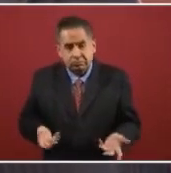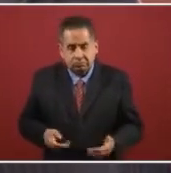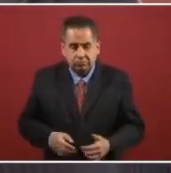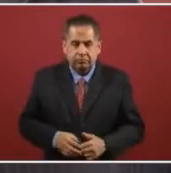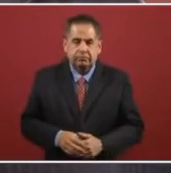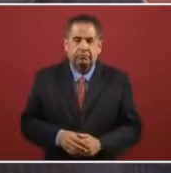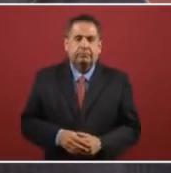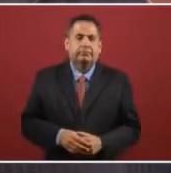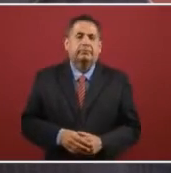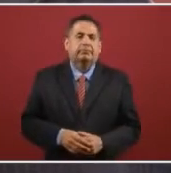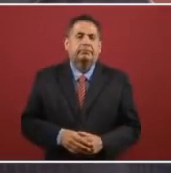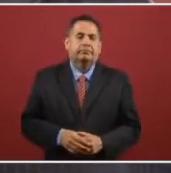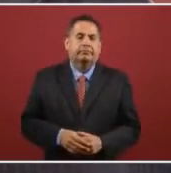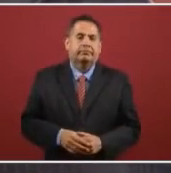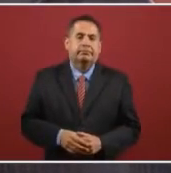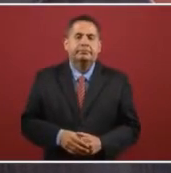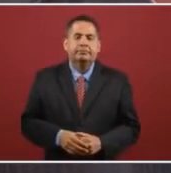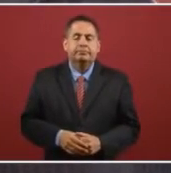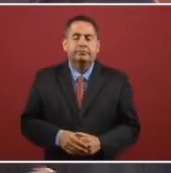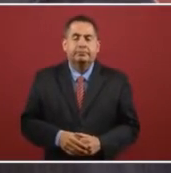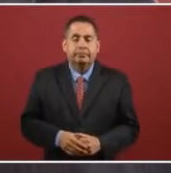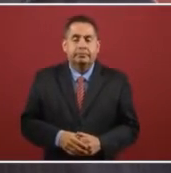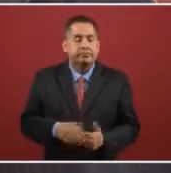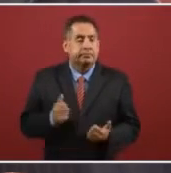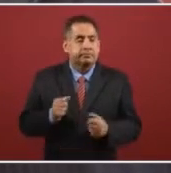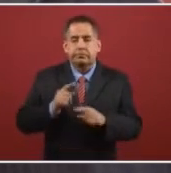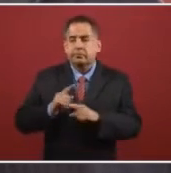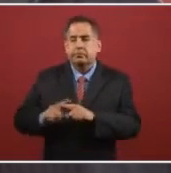Without identification.